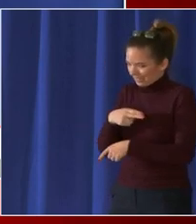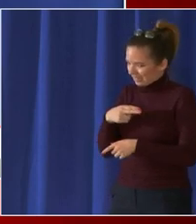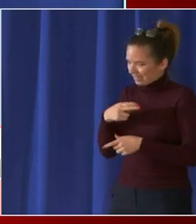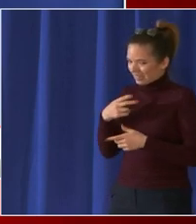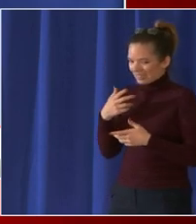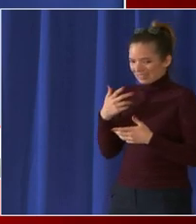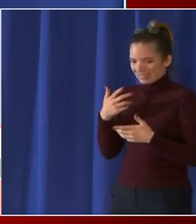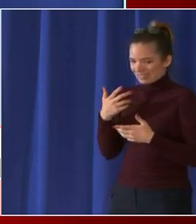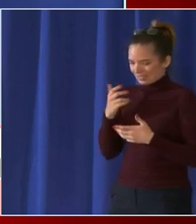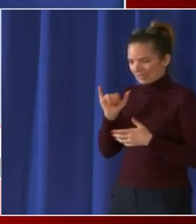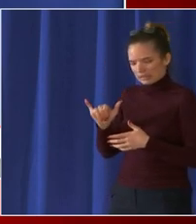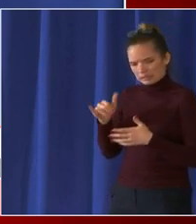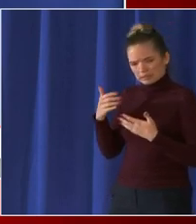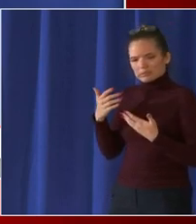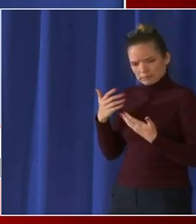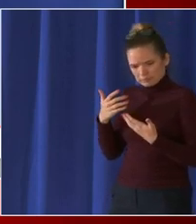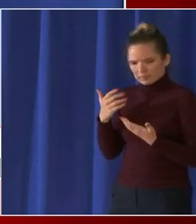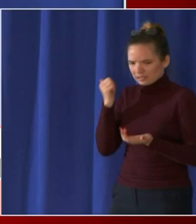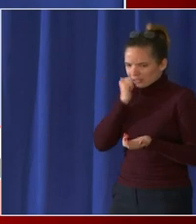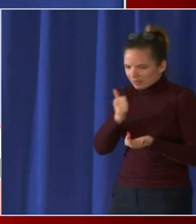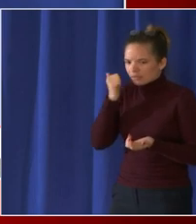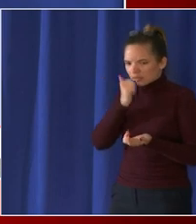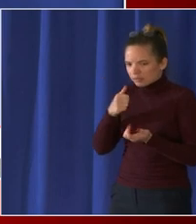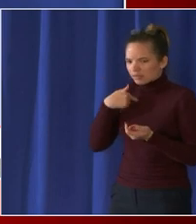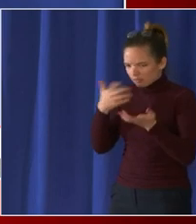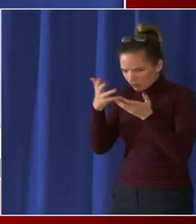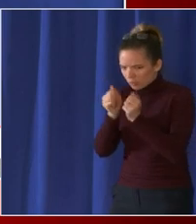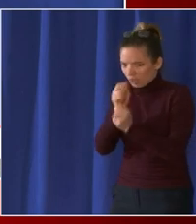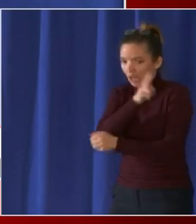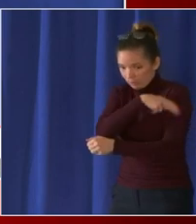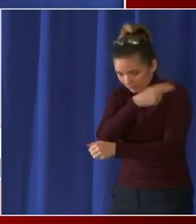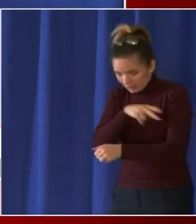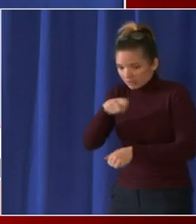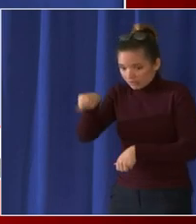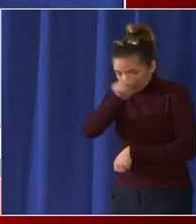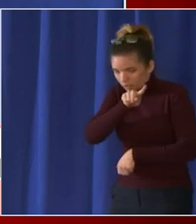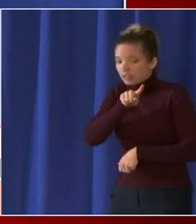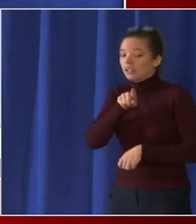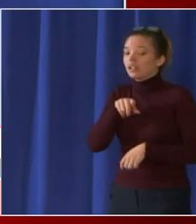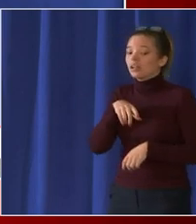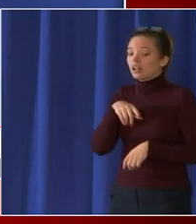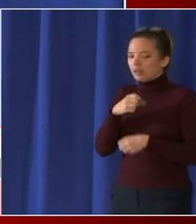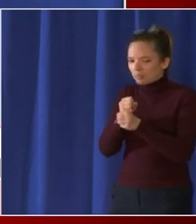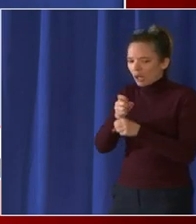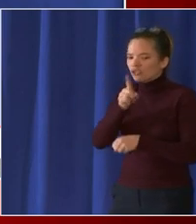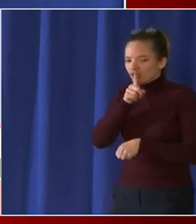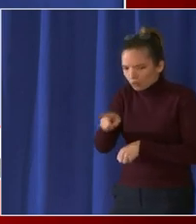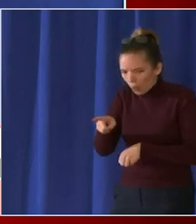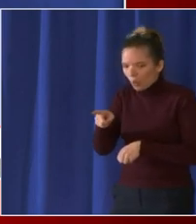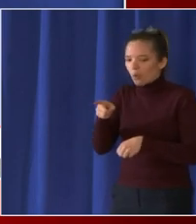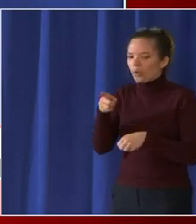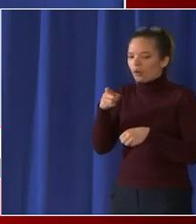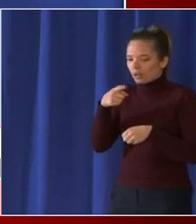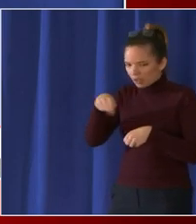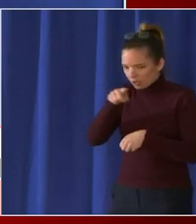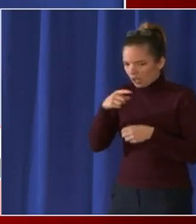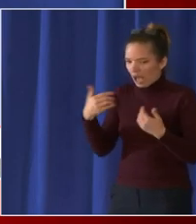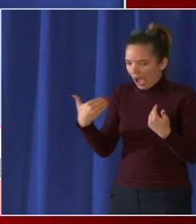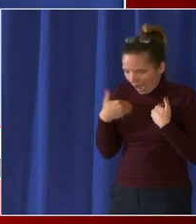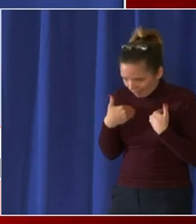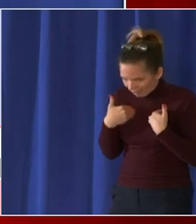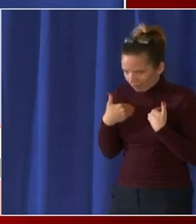we we do talk to the hospitals on a daily basis and we've demonstrated our commitment to making sure uh that they're able to to operate